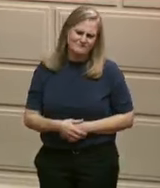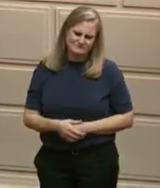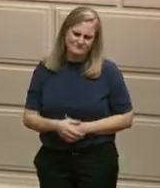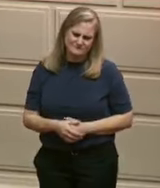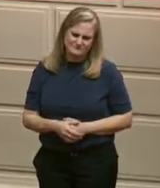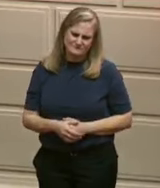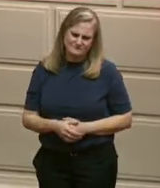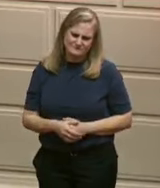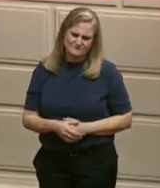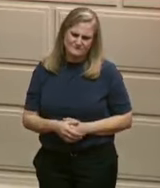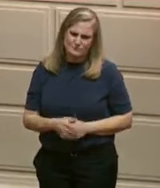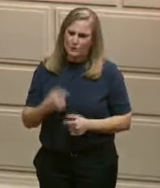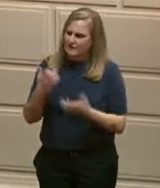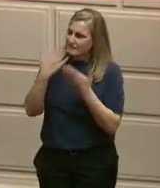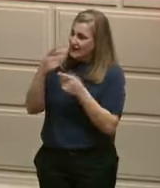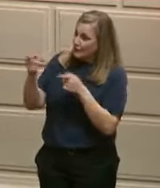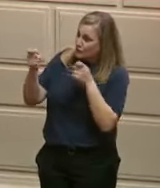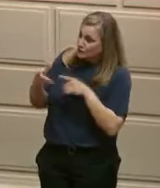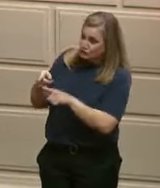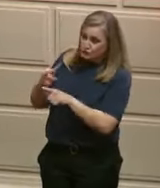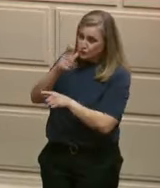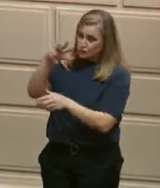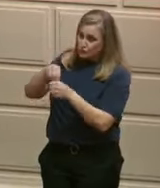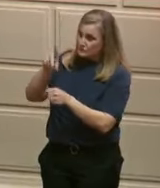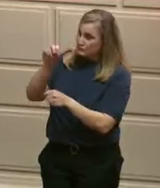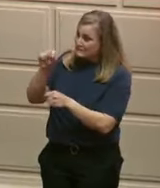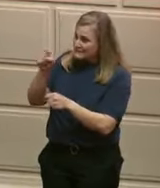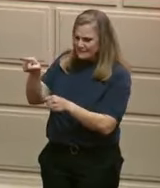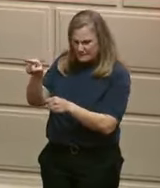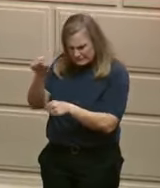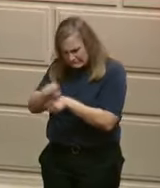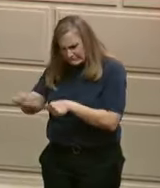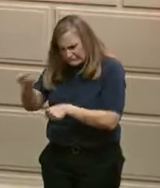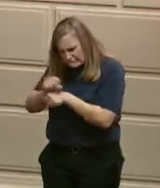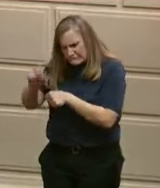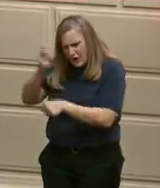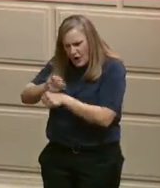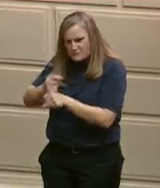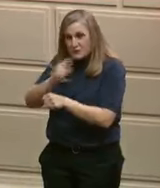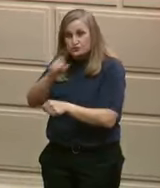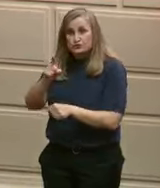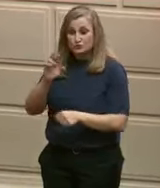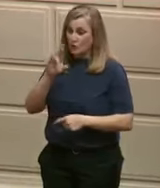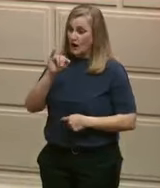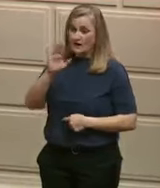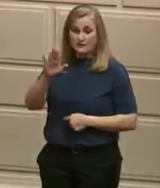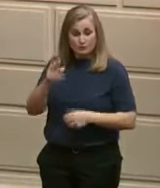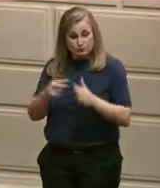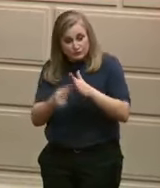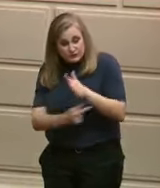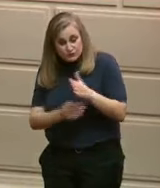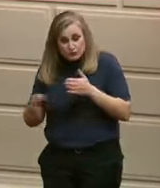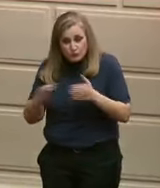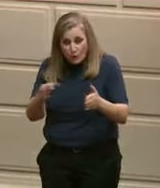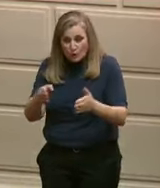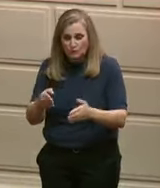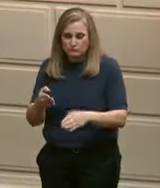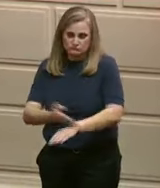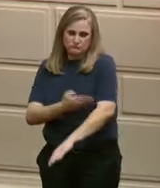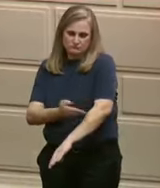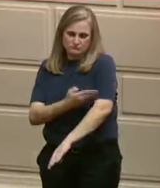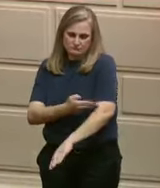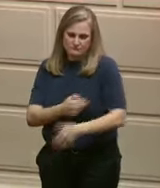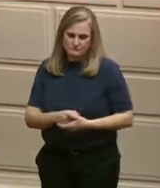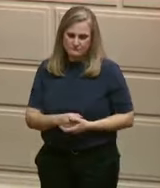Just take a ride up Route 295, which was repaved for the first time in over 20 years. We have